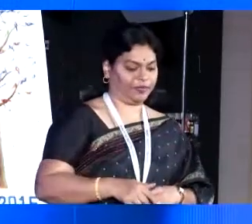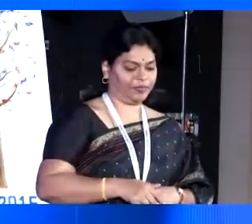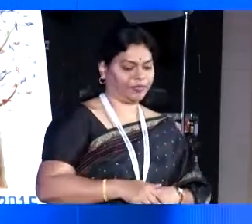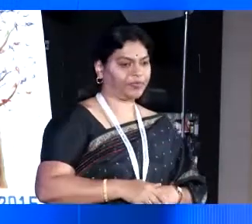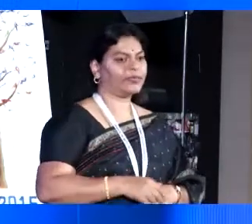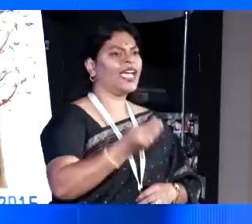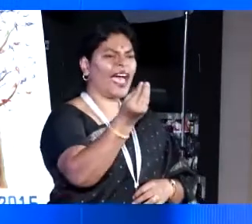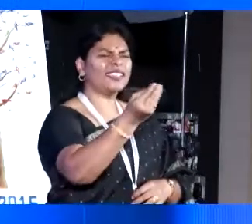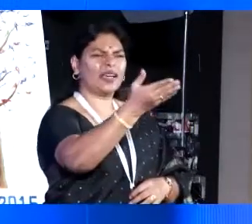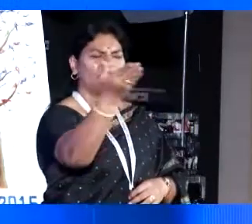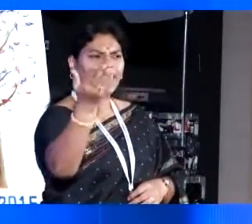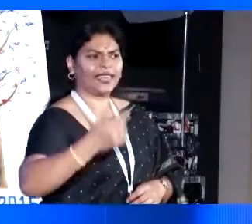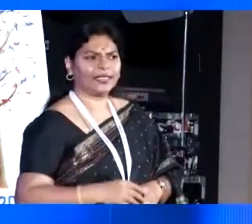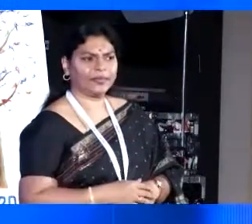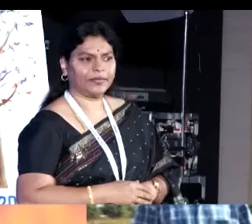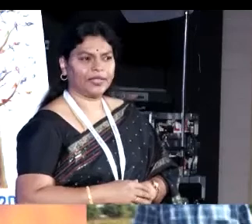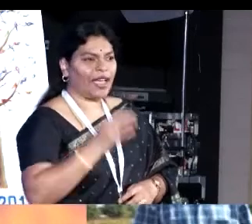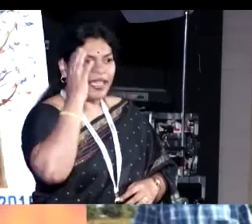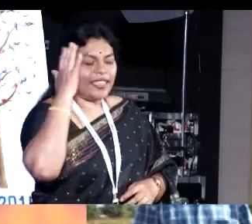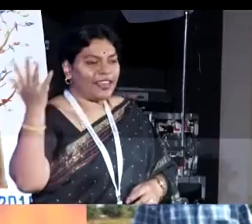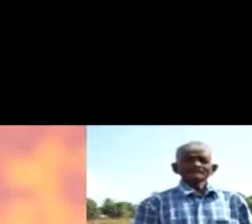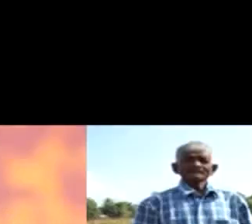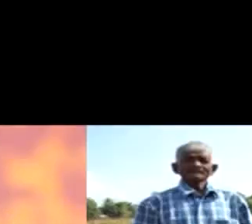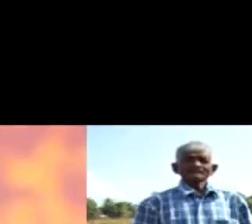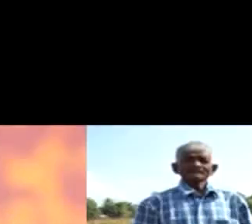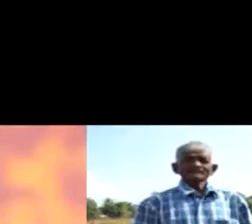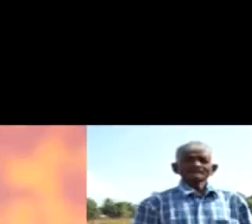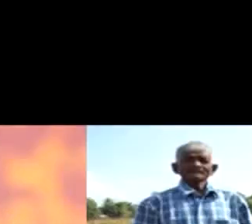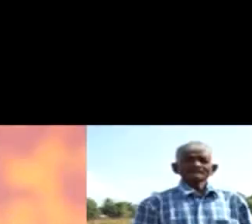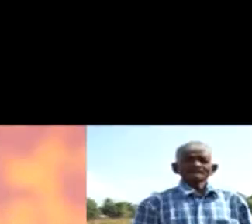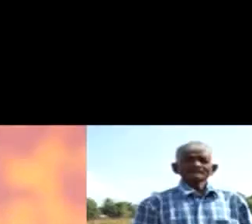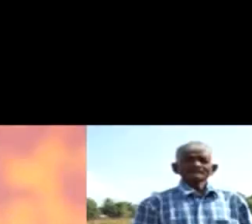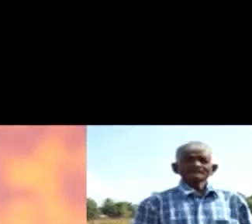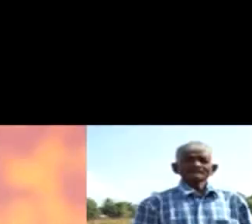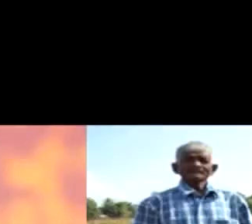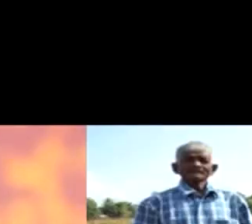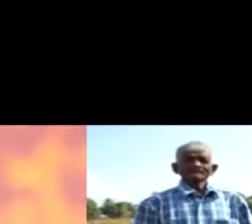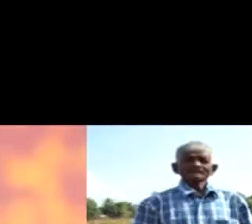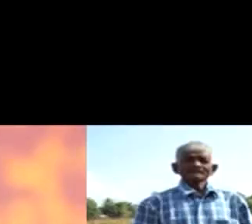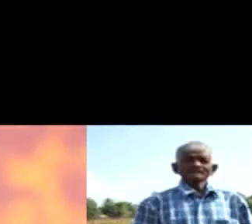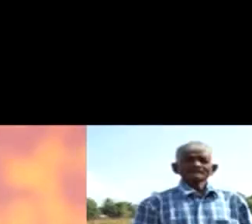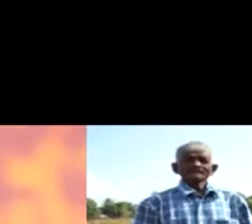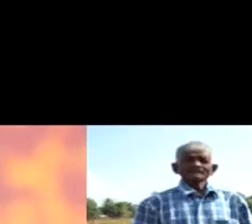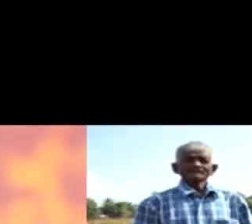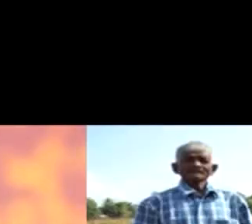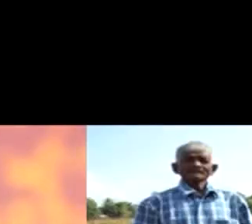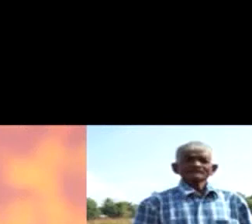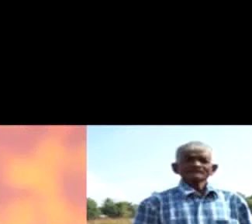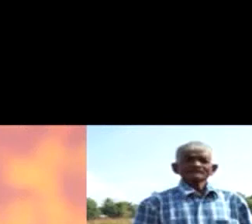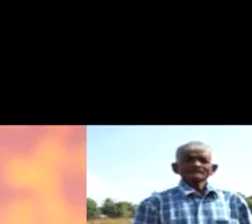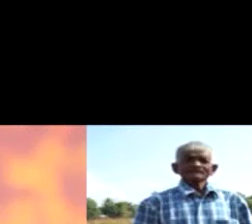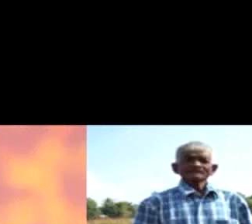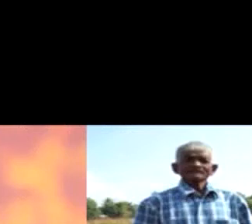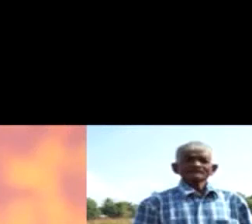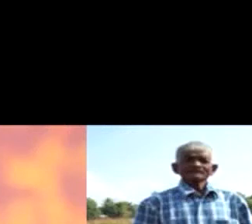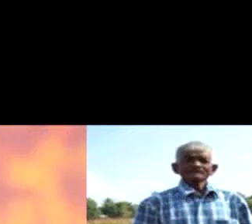And somewhere, I do not know from where, a piece of cloth also brings wisdom. You will not talk to